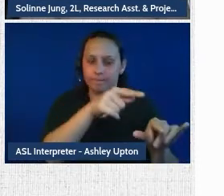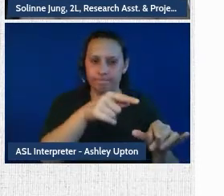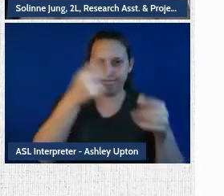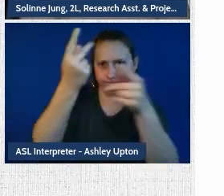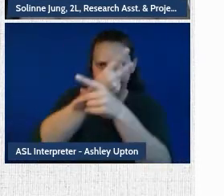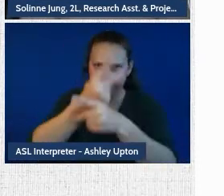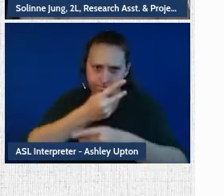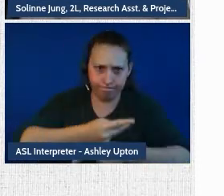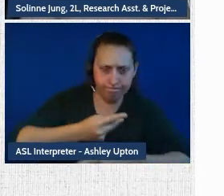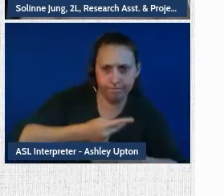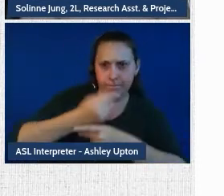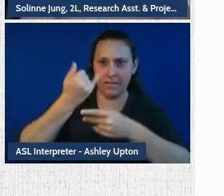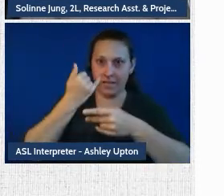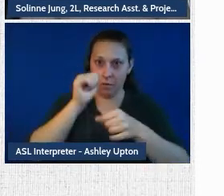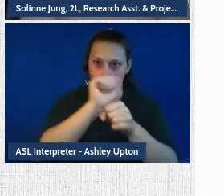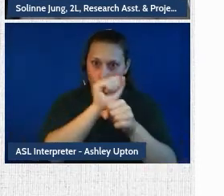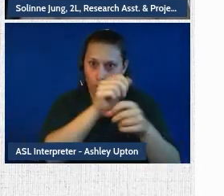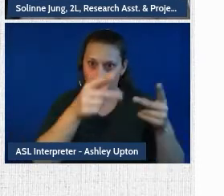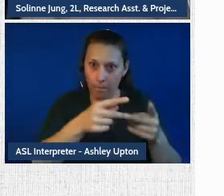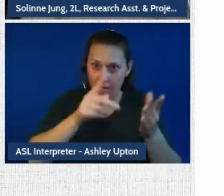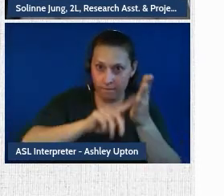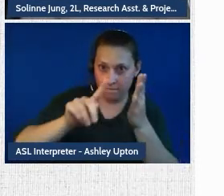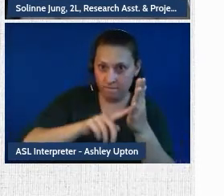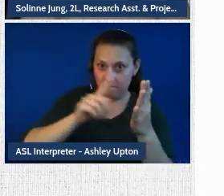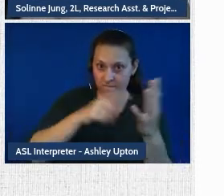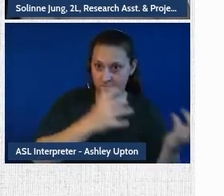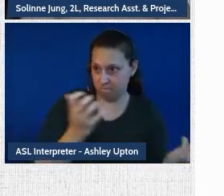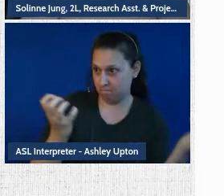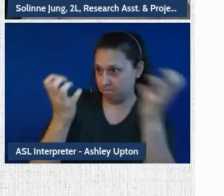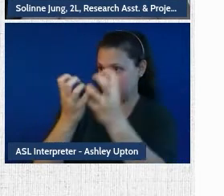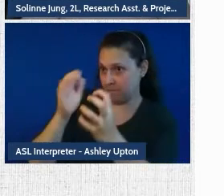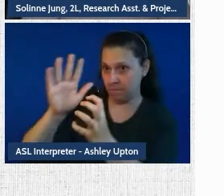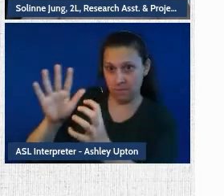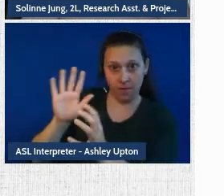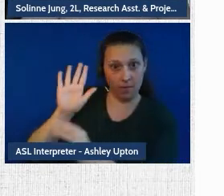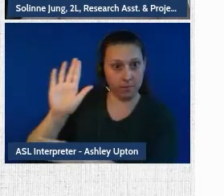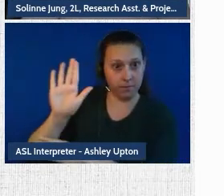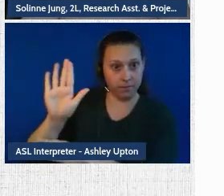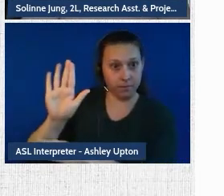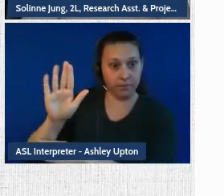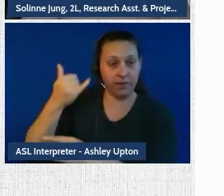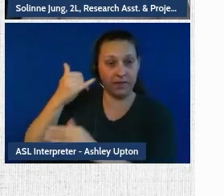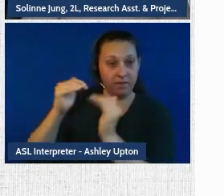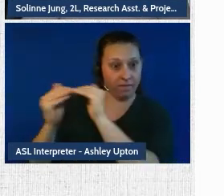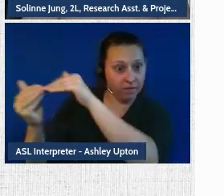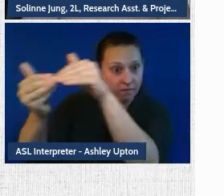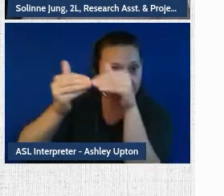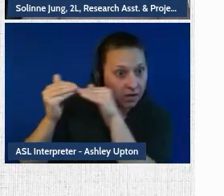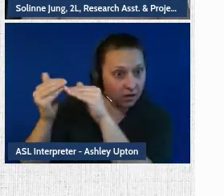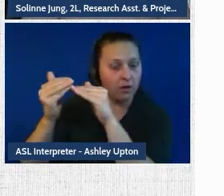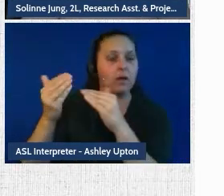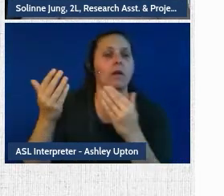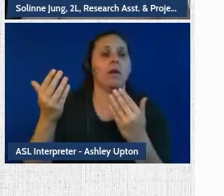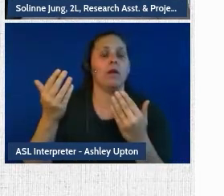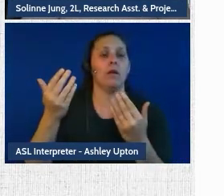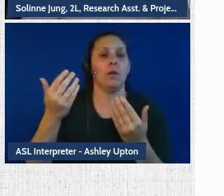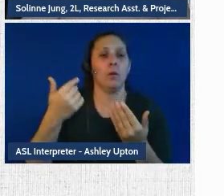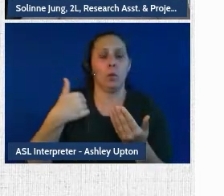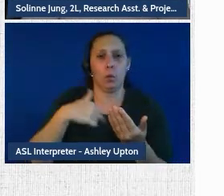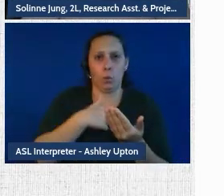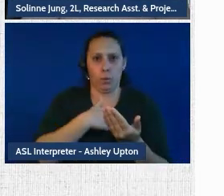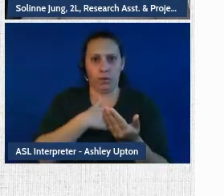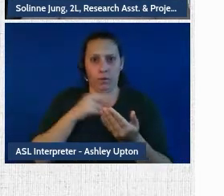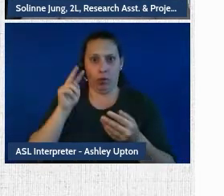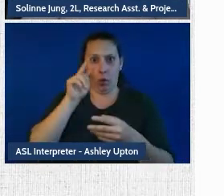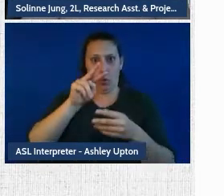whether workplace investigations comply with principles of procedural fairness. So we're not looking at whether the